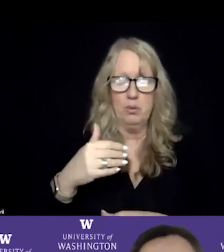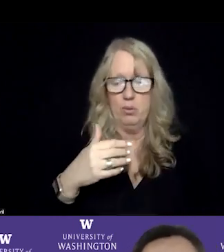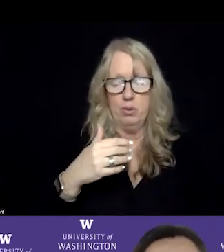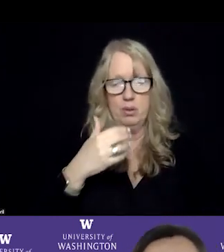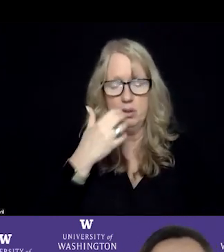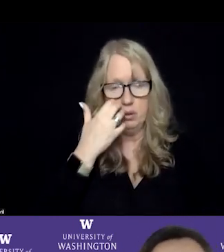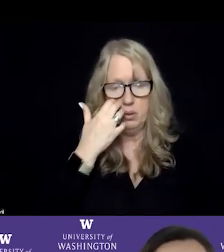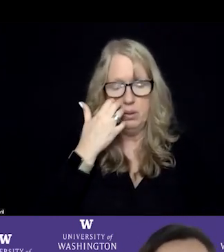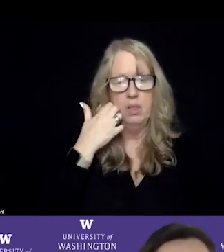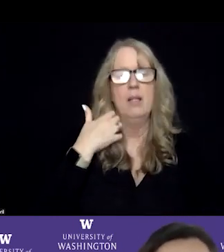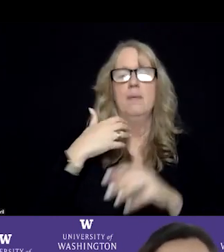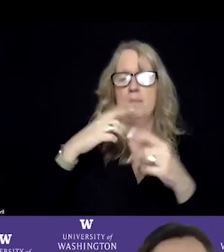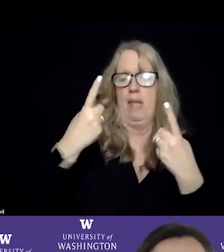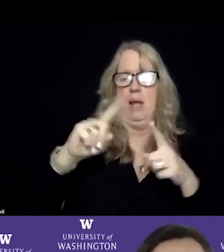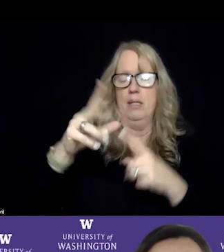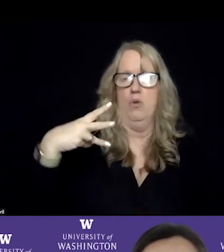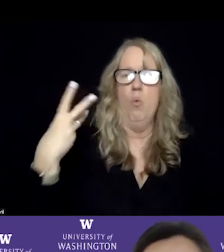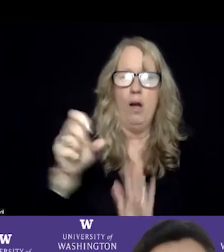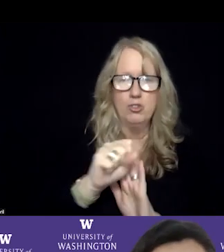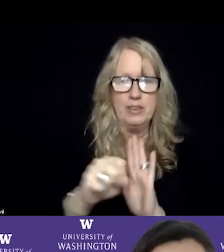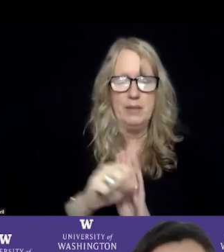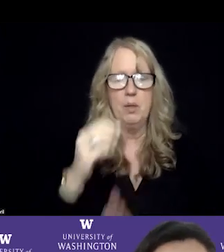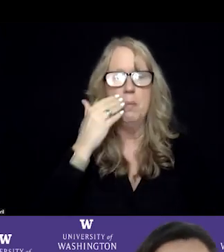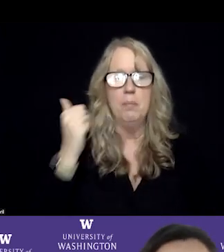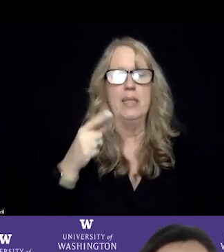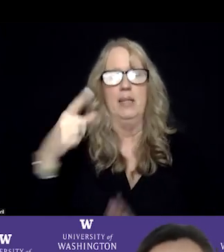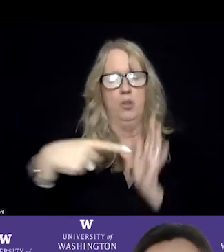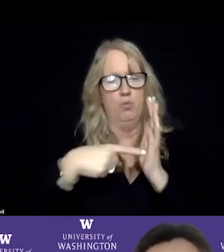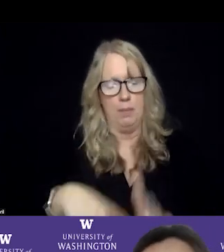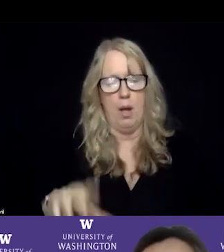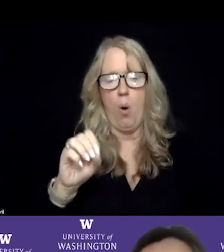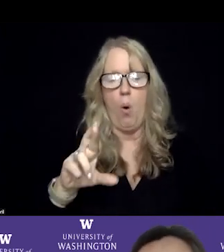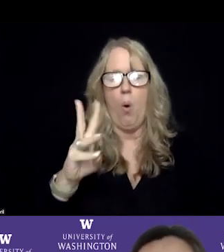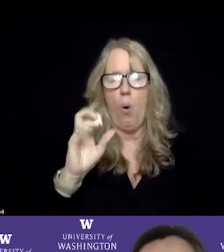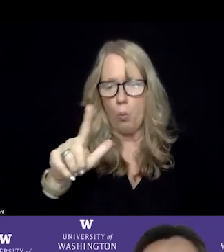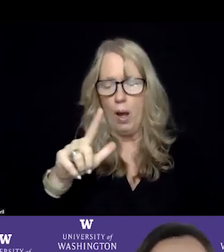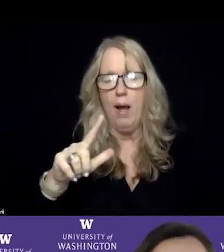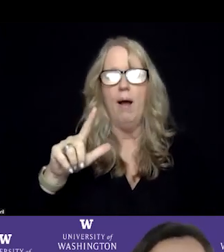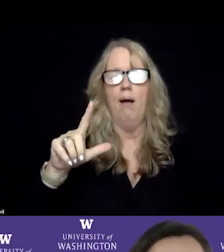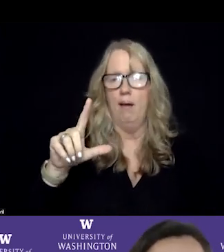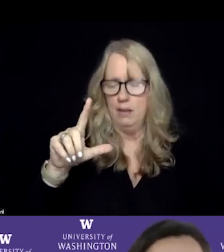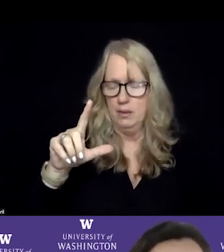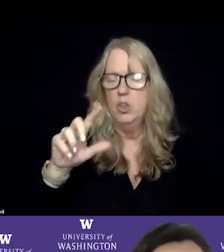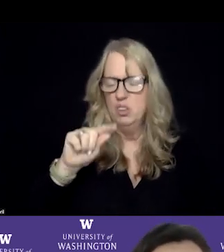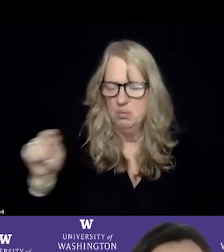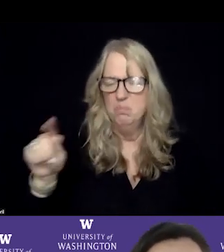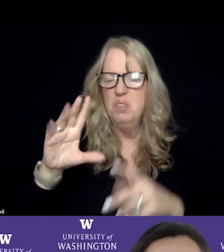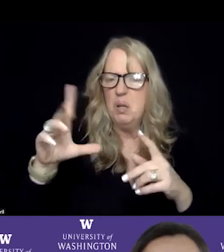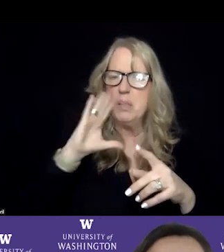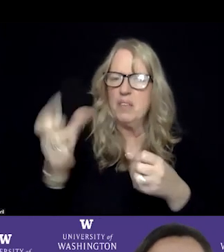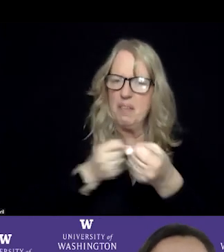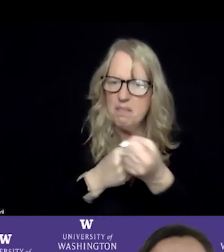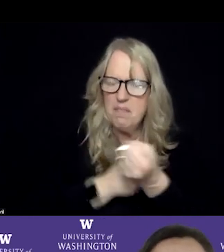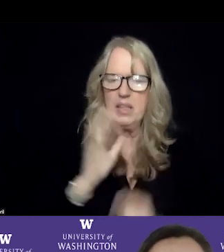momentum in Washington state, thanks to Representative Orwell and Senator Manka Dhingra around funding our 90-day crisis system,